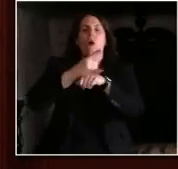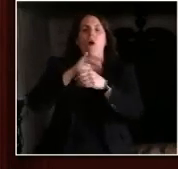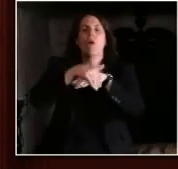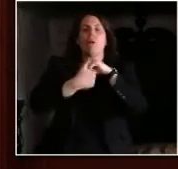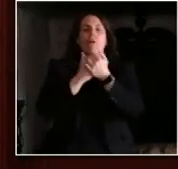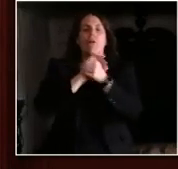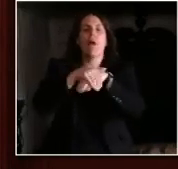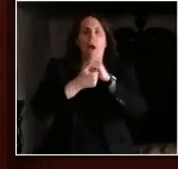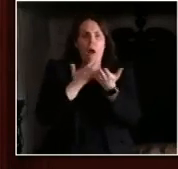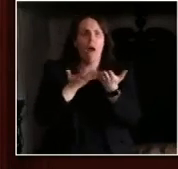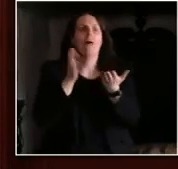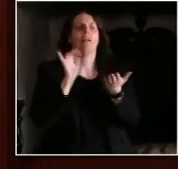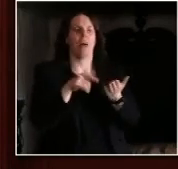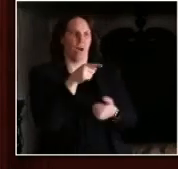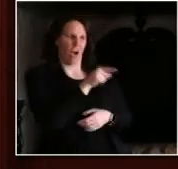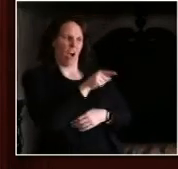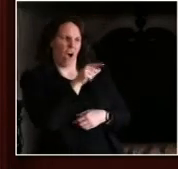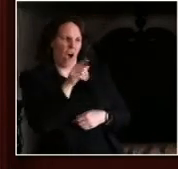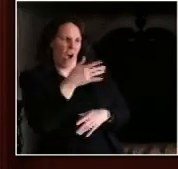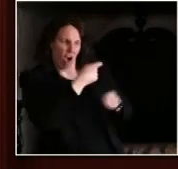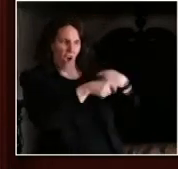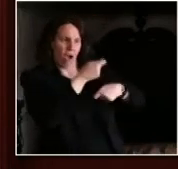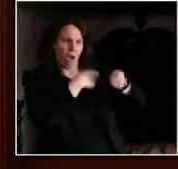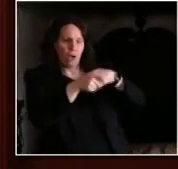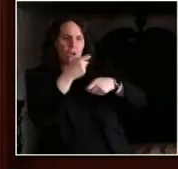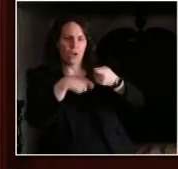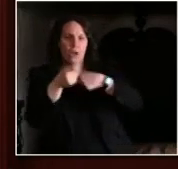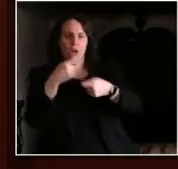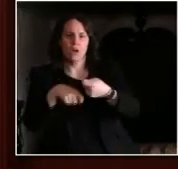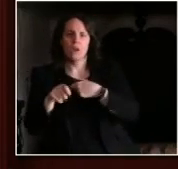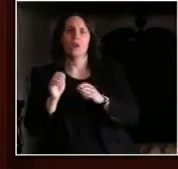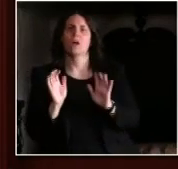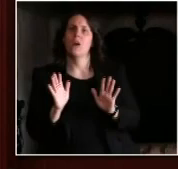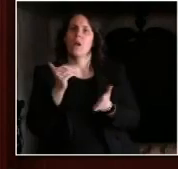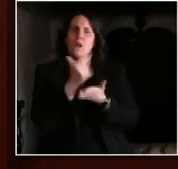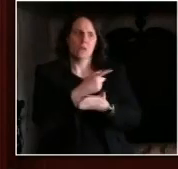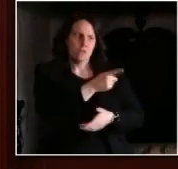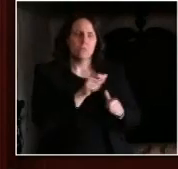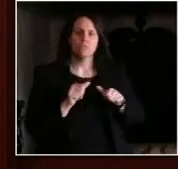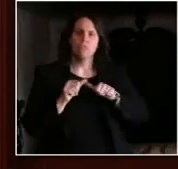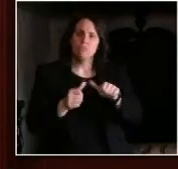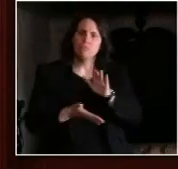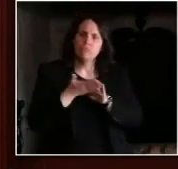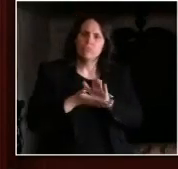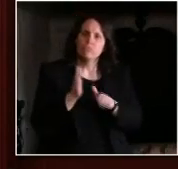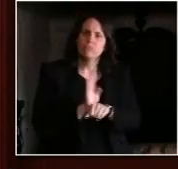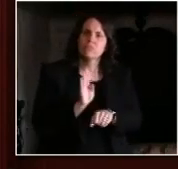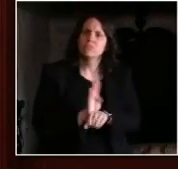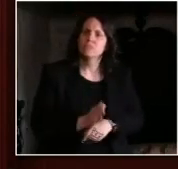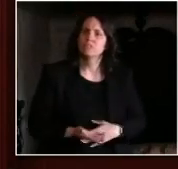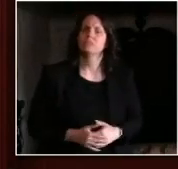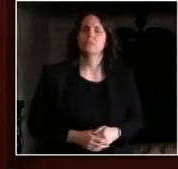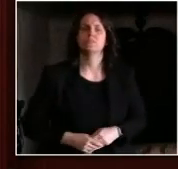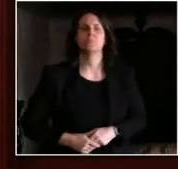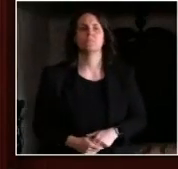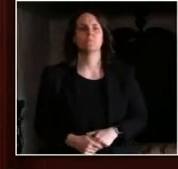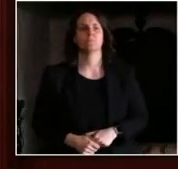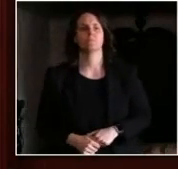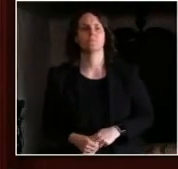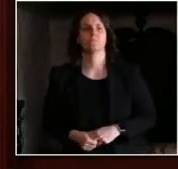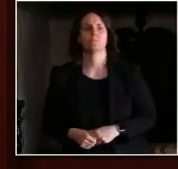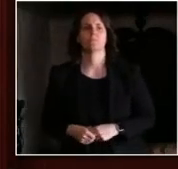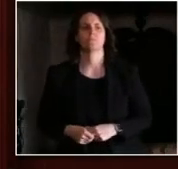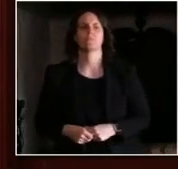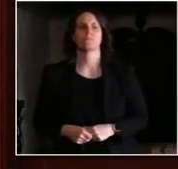this challenge with both feet and help us solve these problems. So as we move forward and we continue to hear these thoughts about